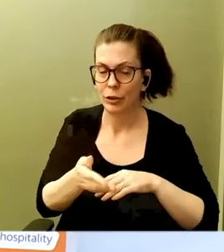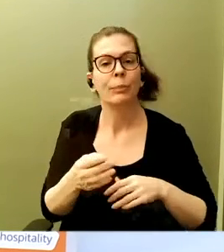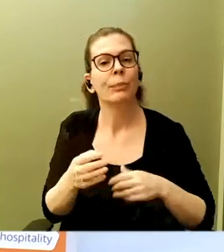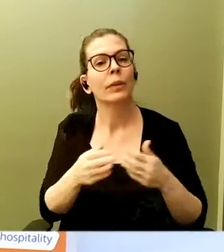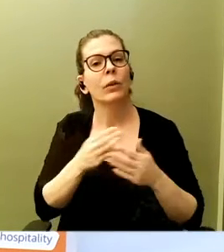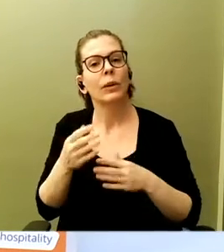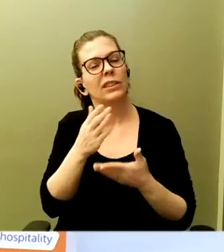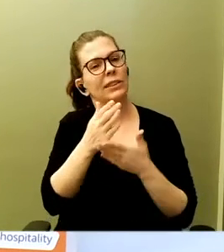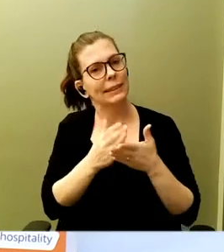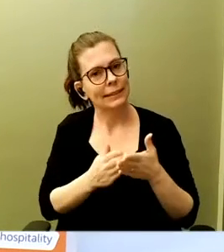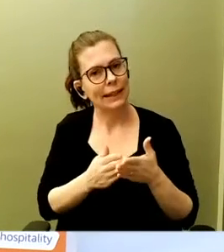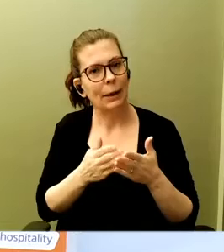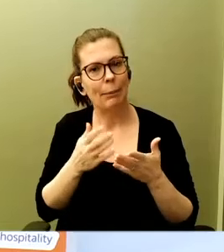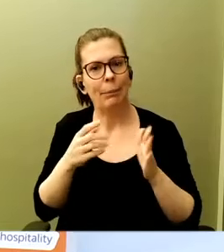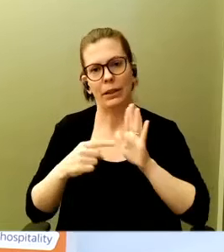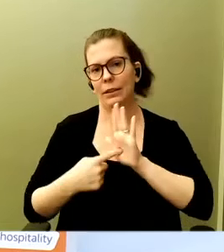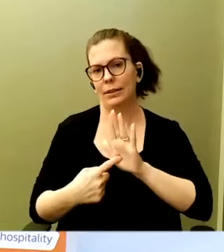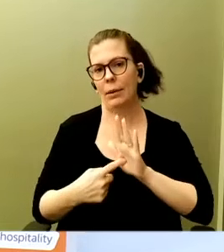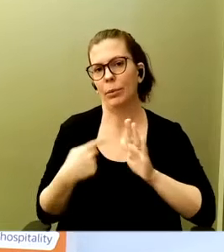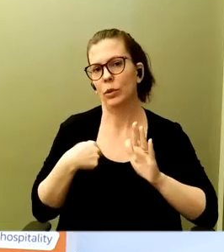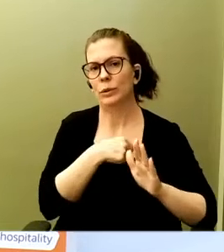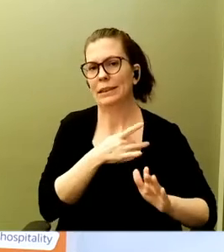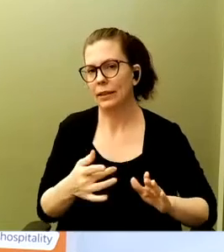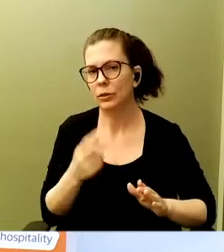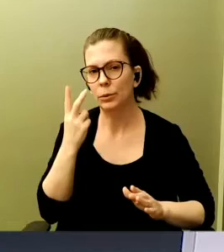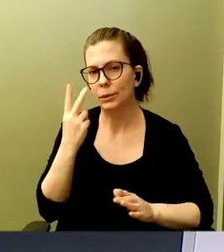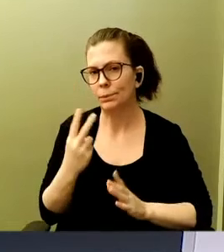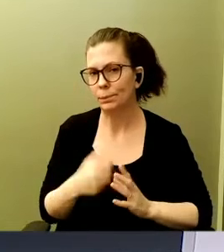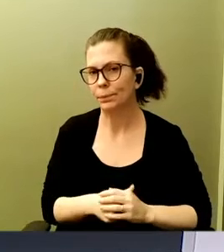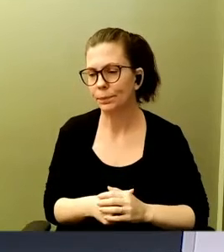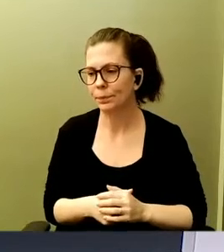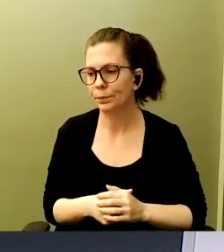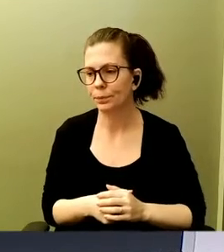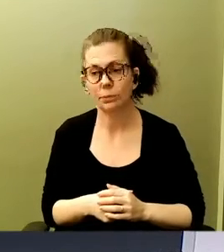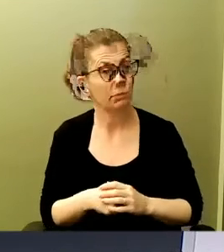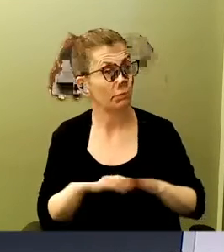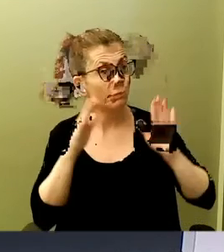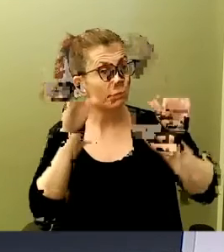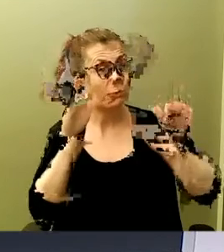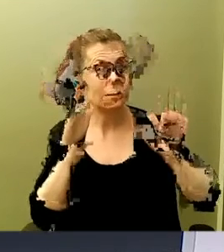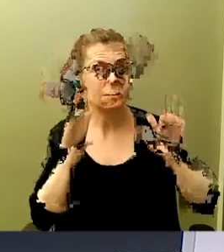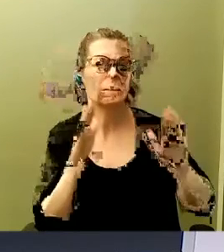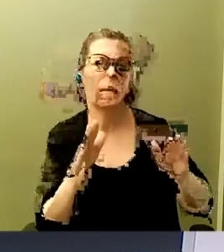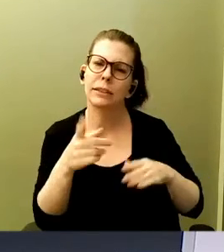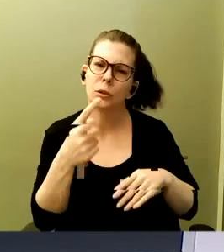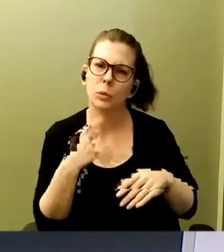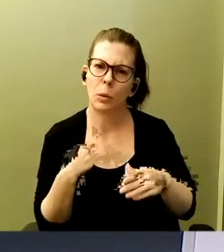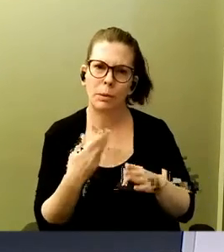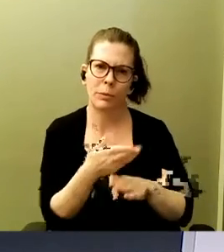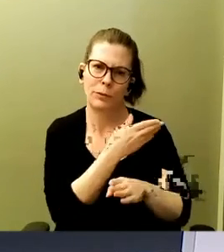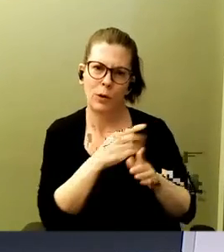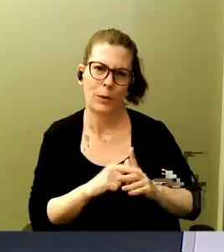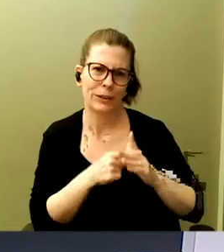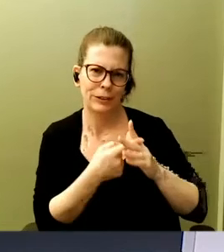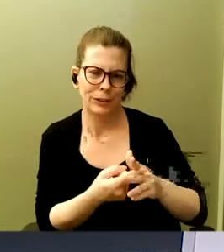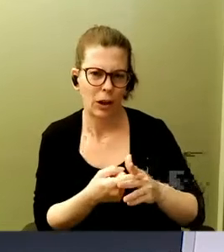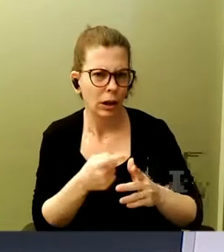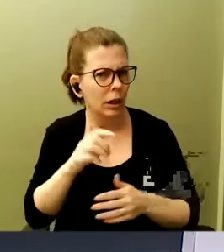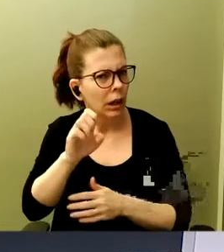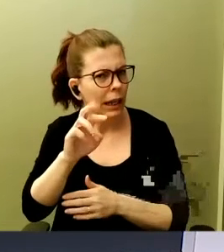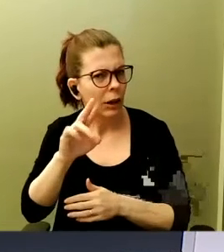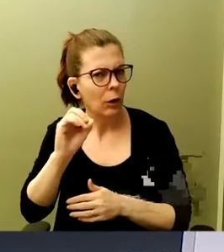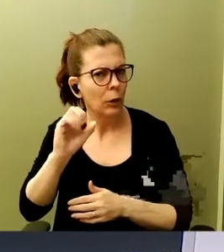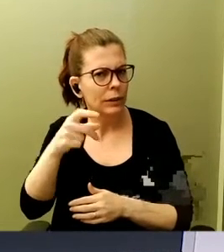kind of the examples we tend to see. Fantastic. And you just told me before we started, do you know what Aerospike is,